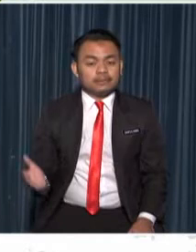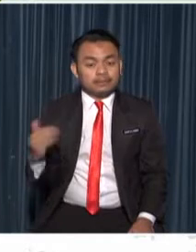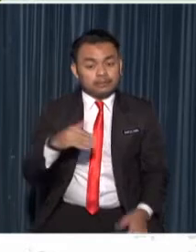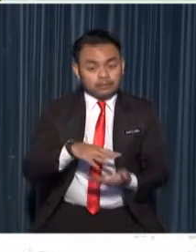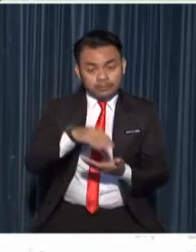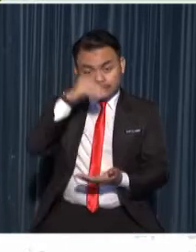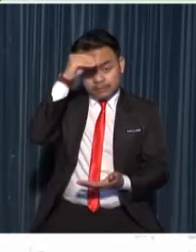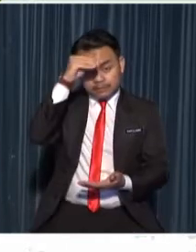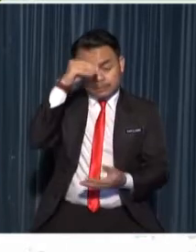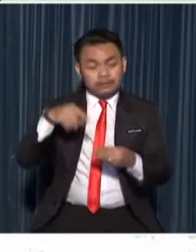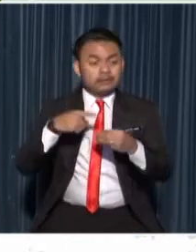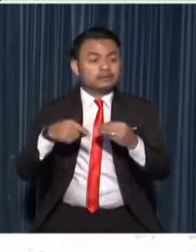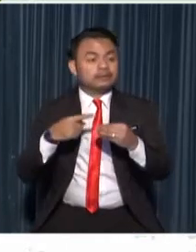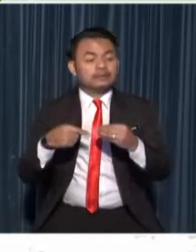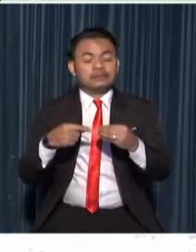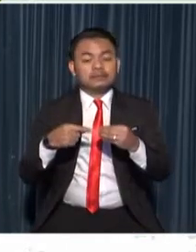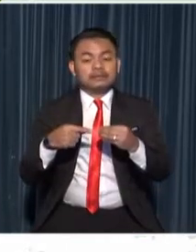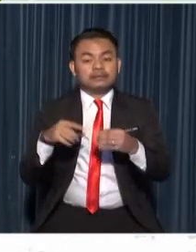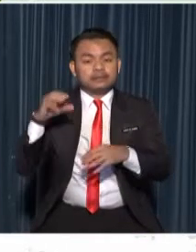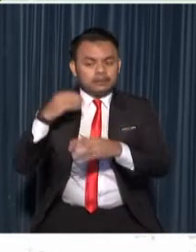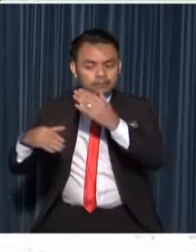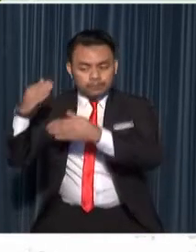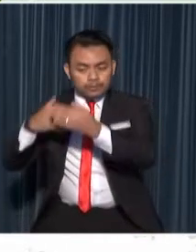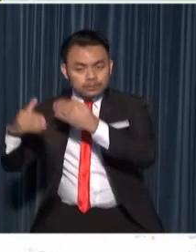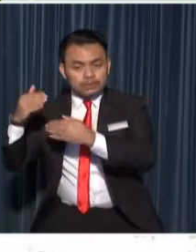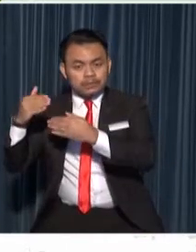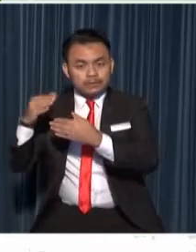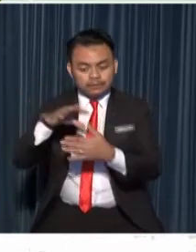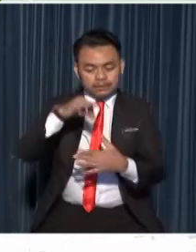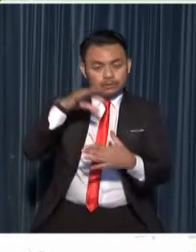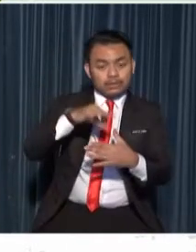learn about the process of tissue culture